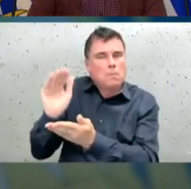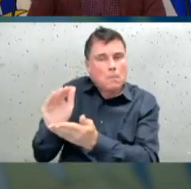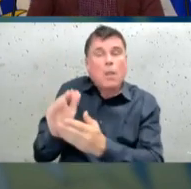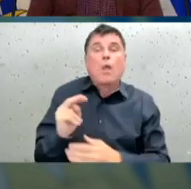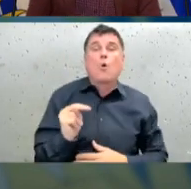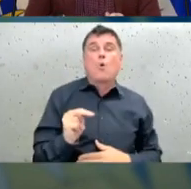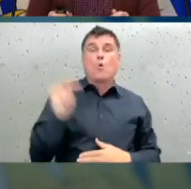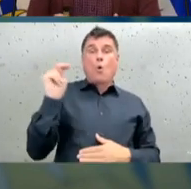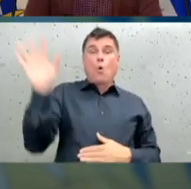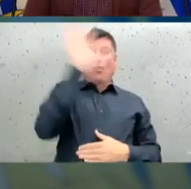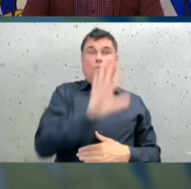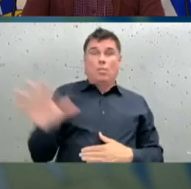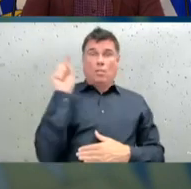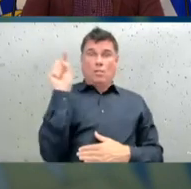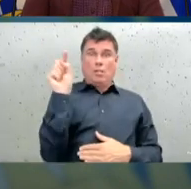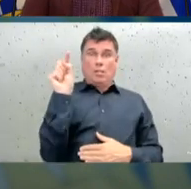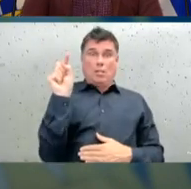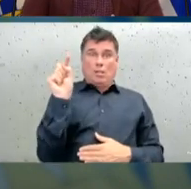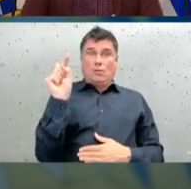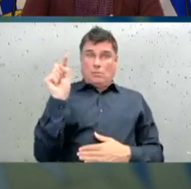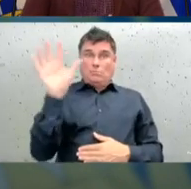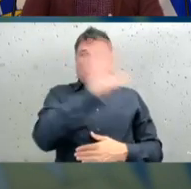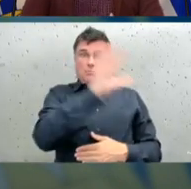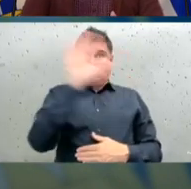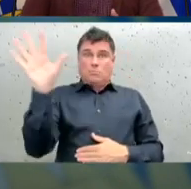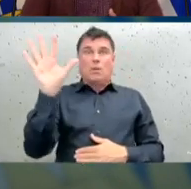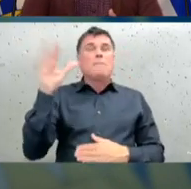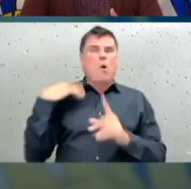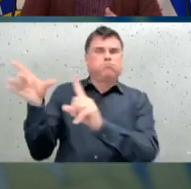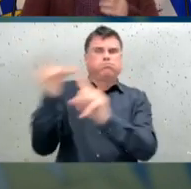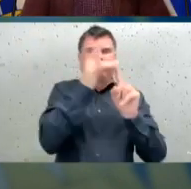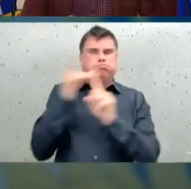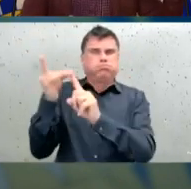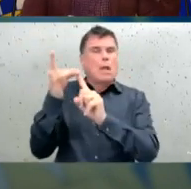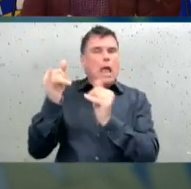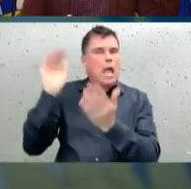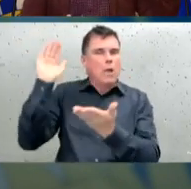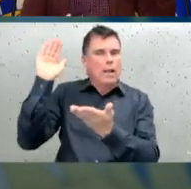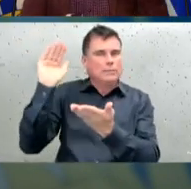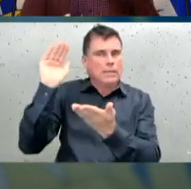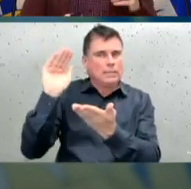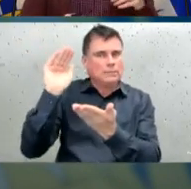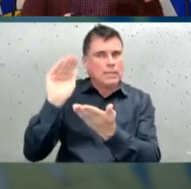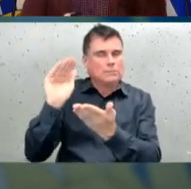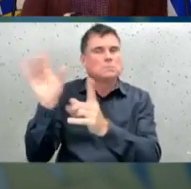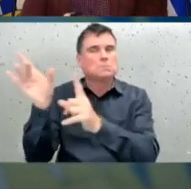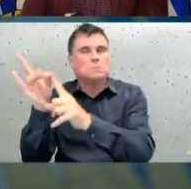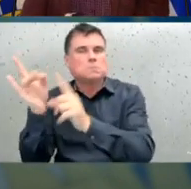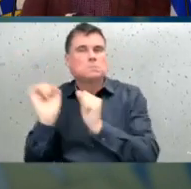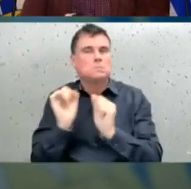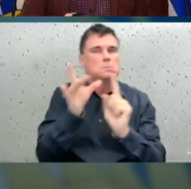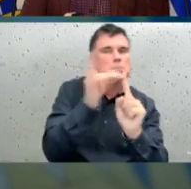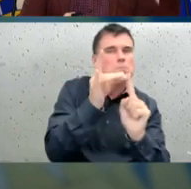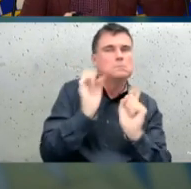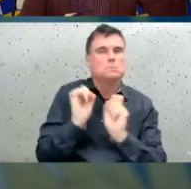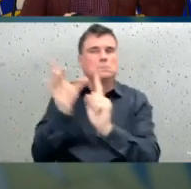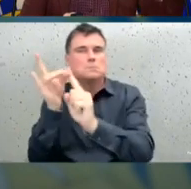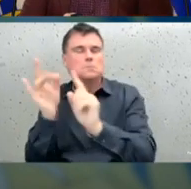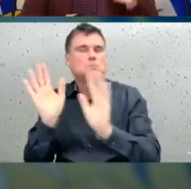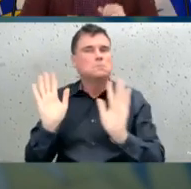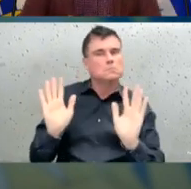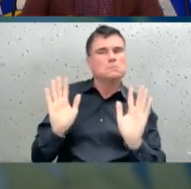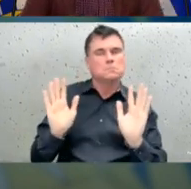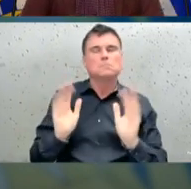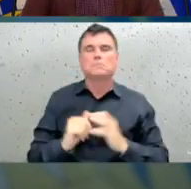This is the epidemic curve by Health Authority, and we can see that Fraser Health still has the bulk of the cases, although this last